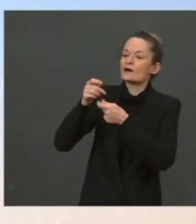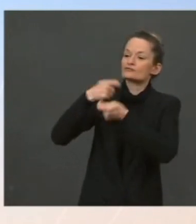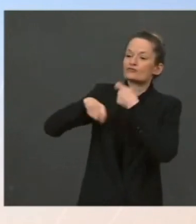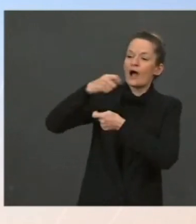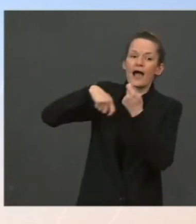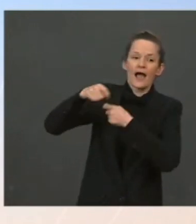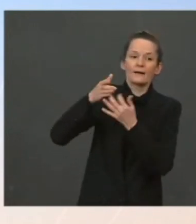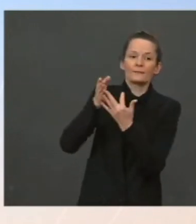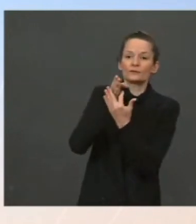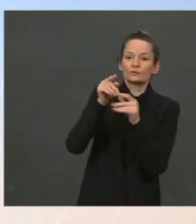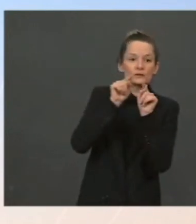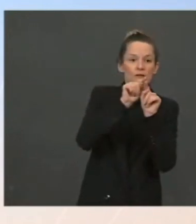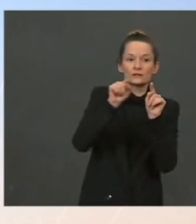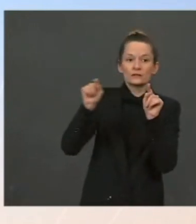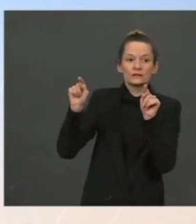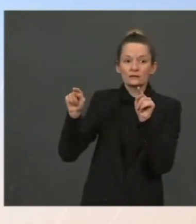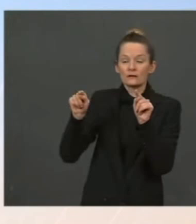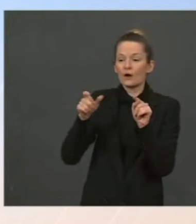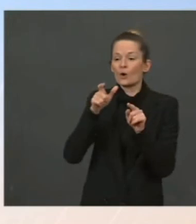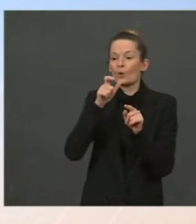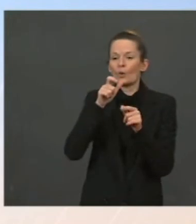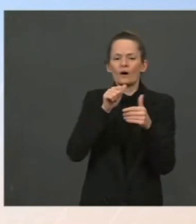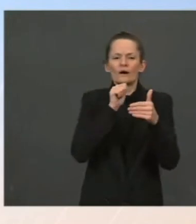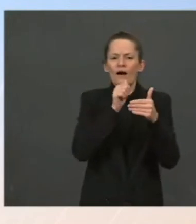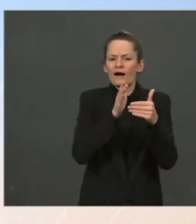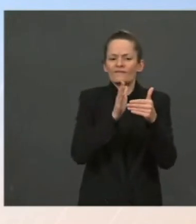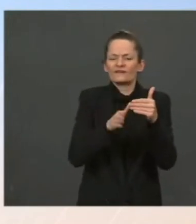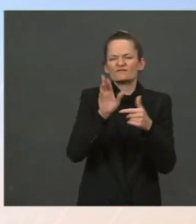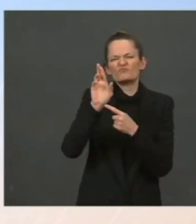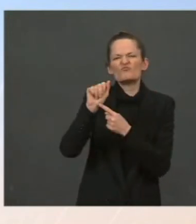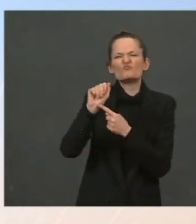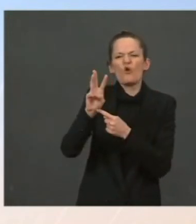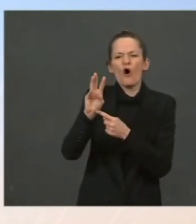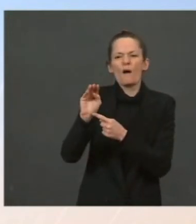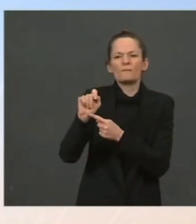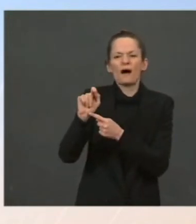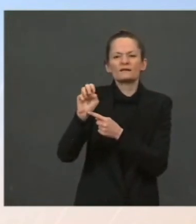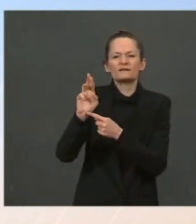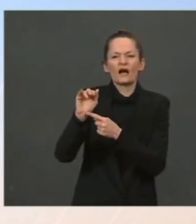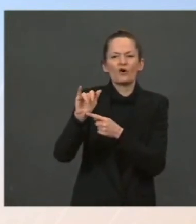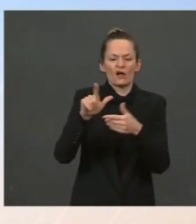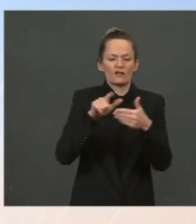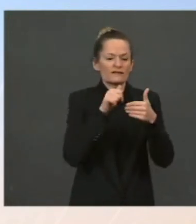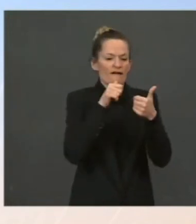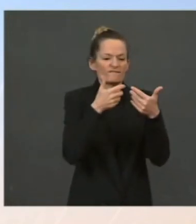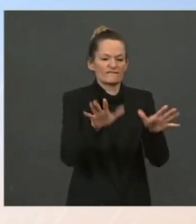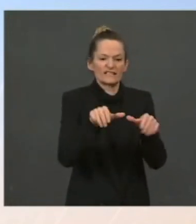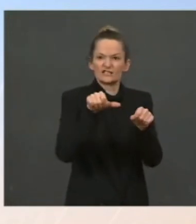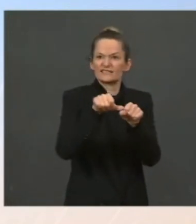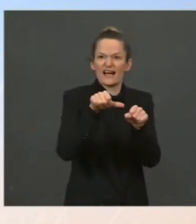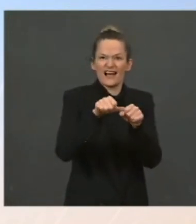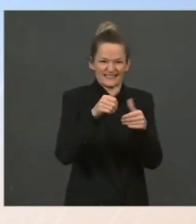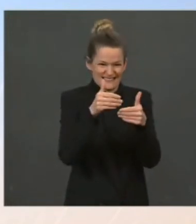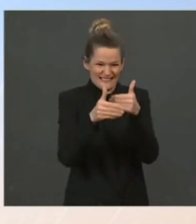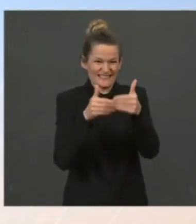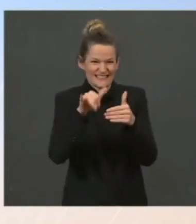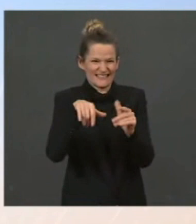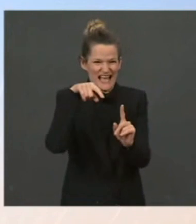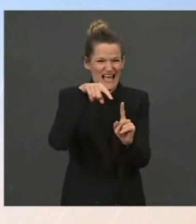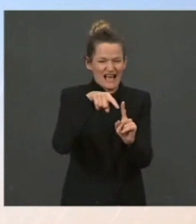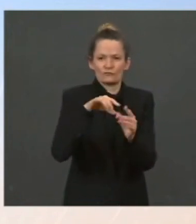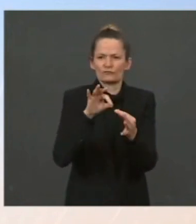pump. And he explained that a little bit in his remarks earlier, but if historical averages were true,